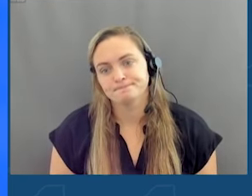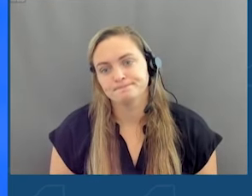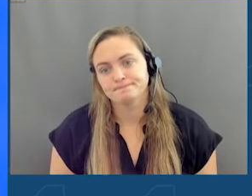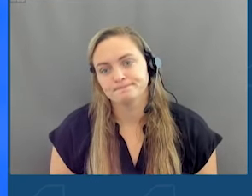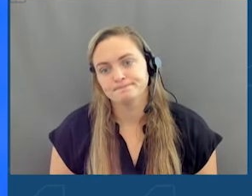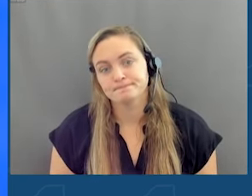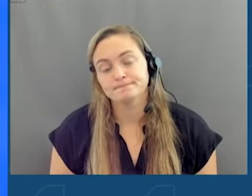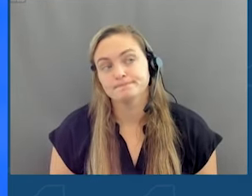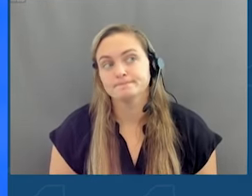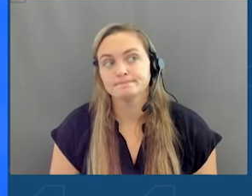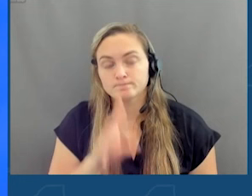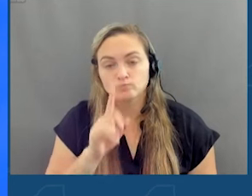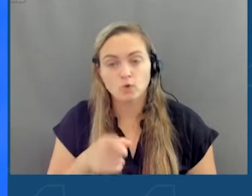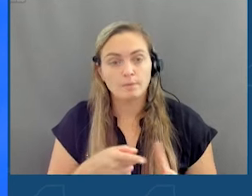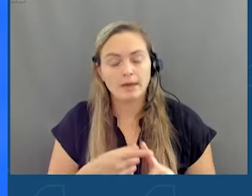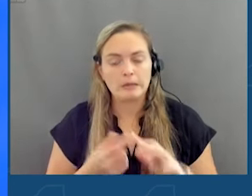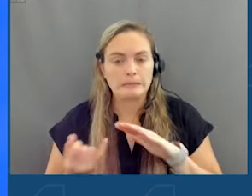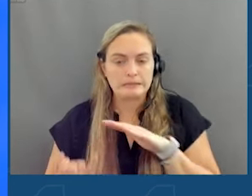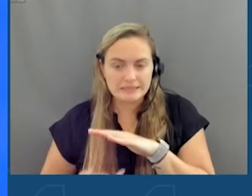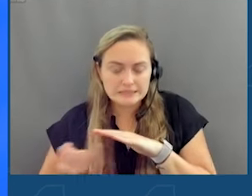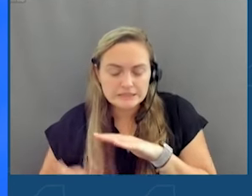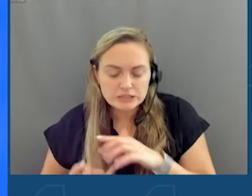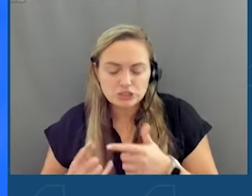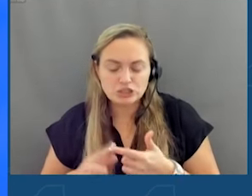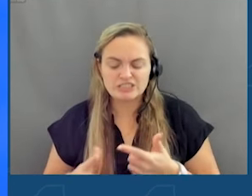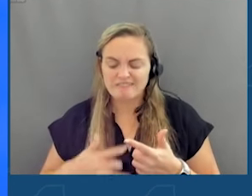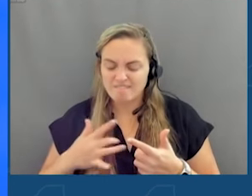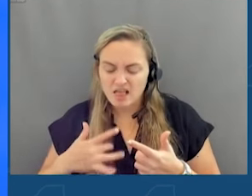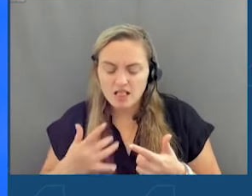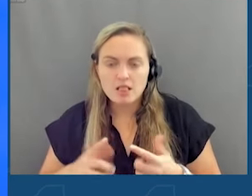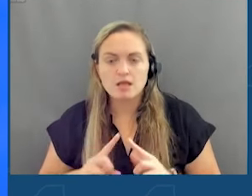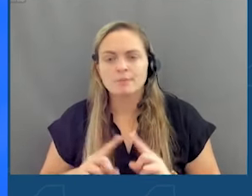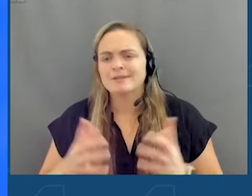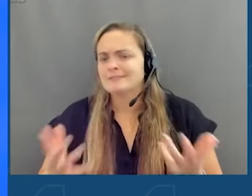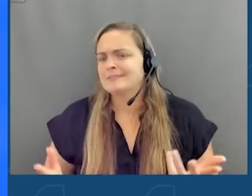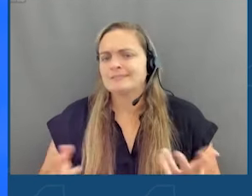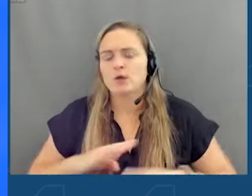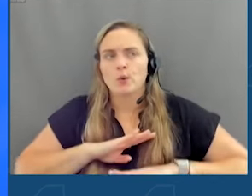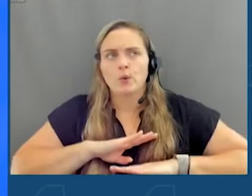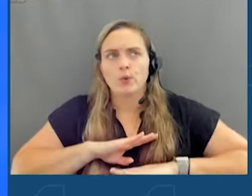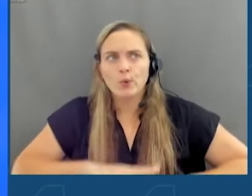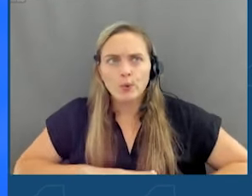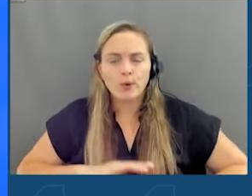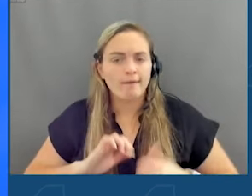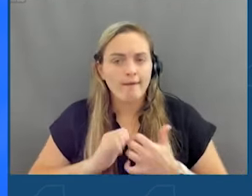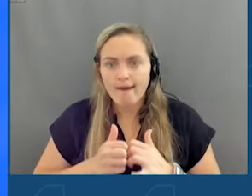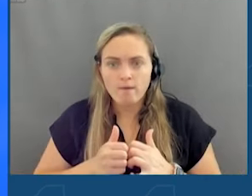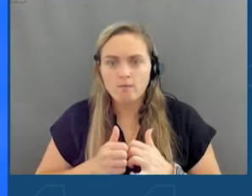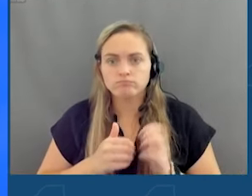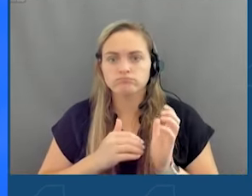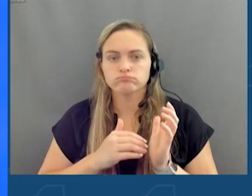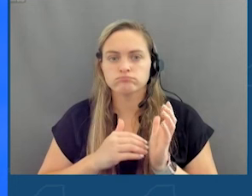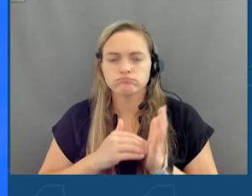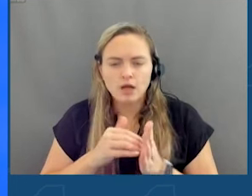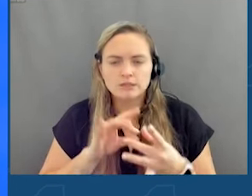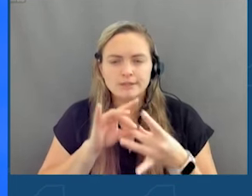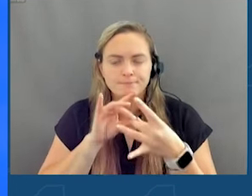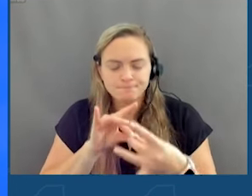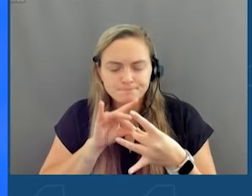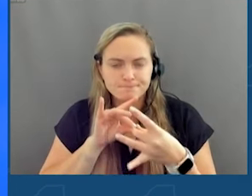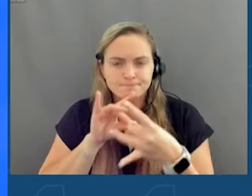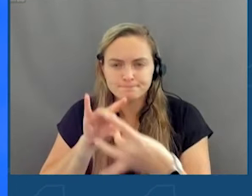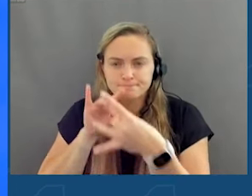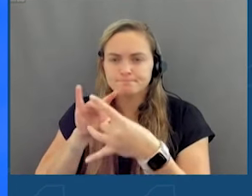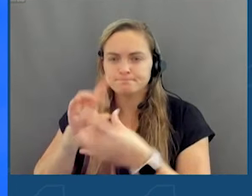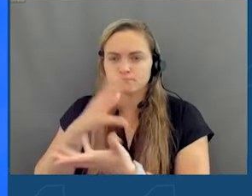They talked to me about their isolation, how they felt, but the relief they got was from this constant connection on